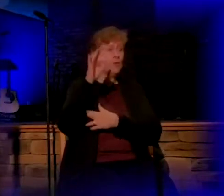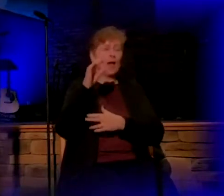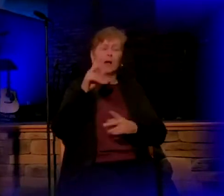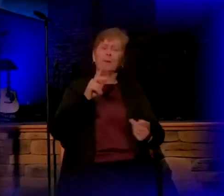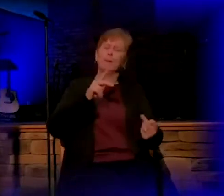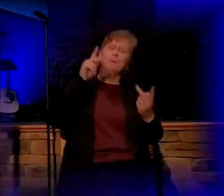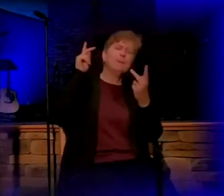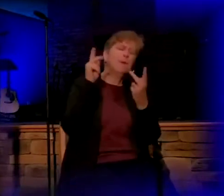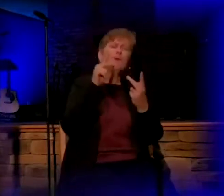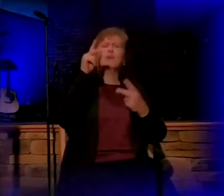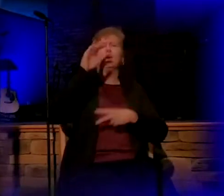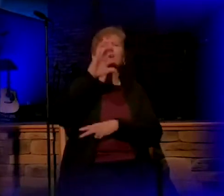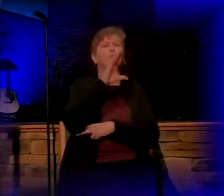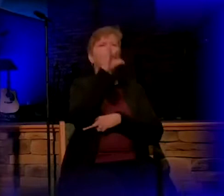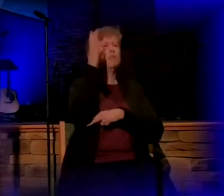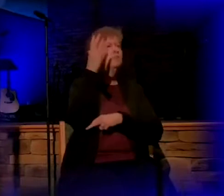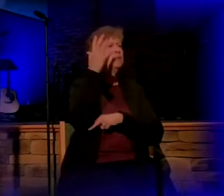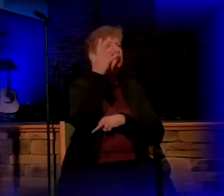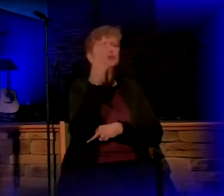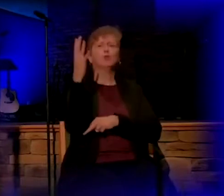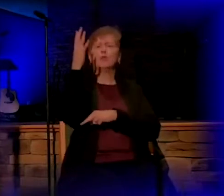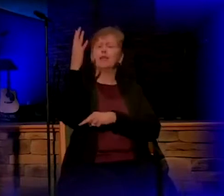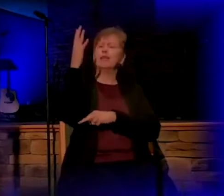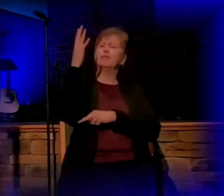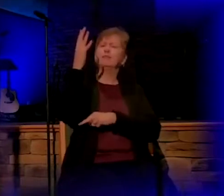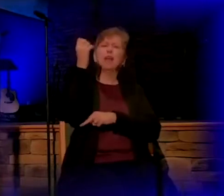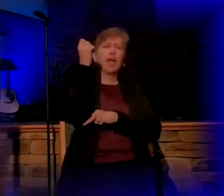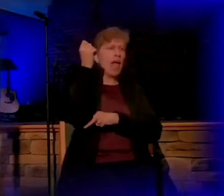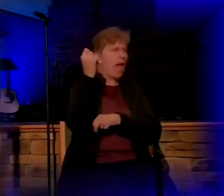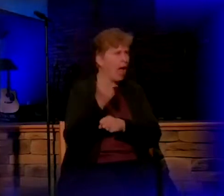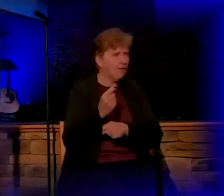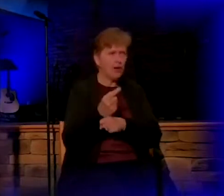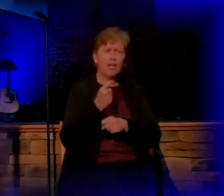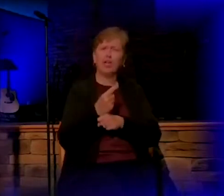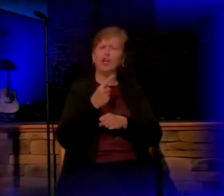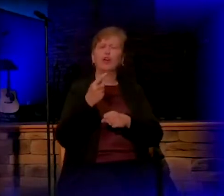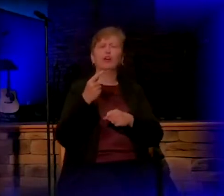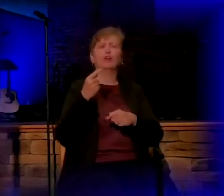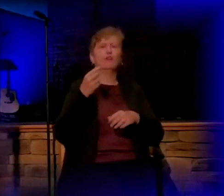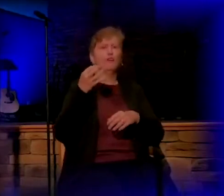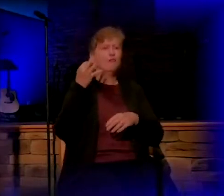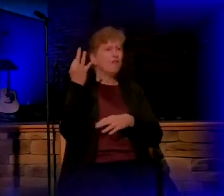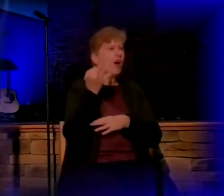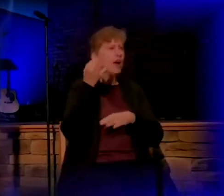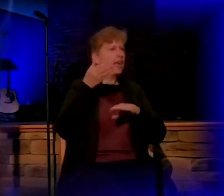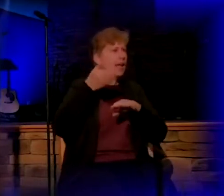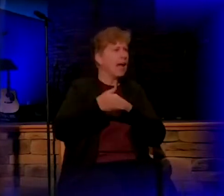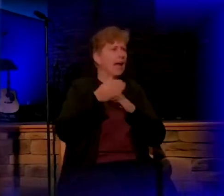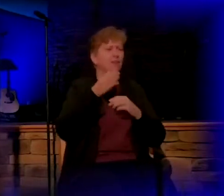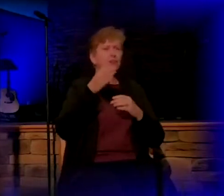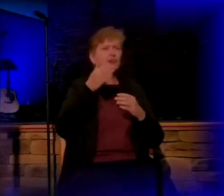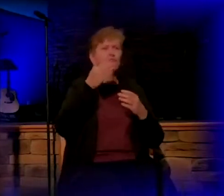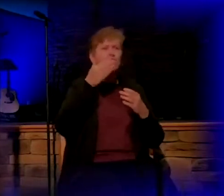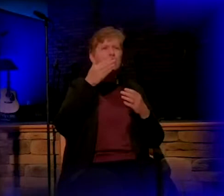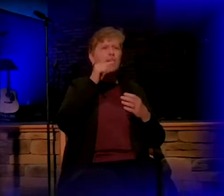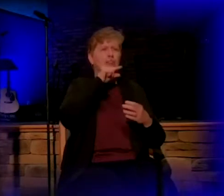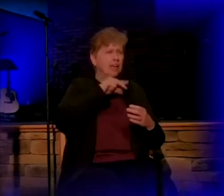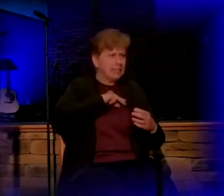Christmas tree. I do that every year on Thanksgiving Friday. Look for that perfect tree, and we found it.